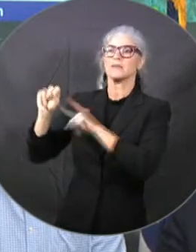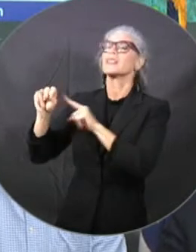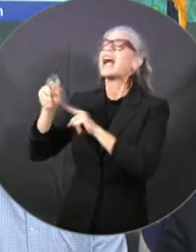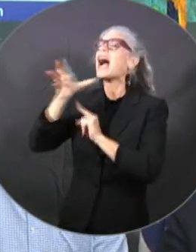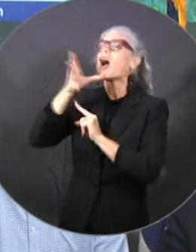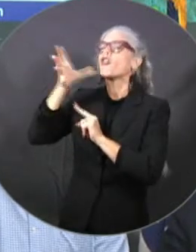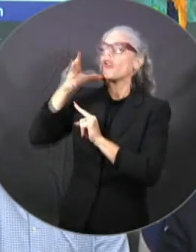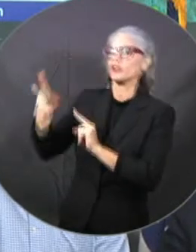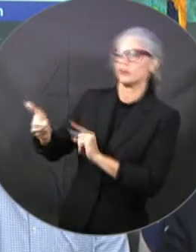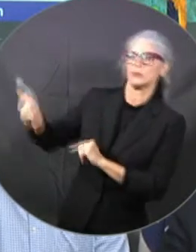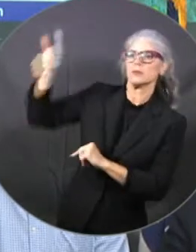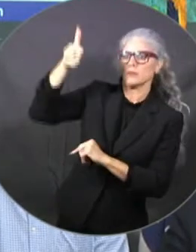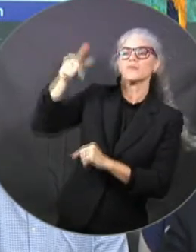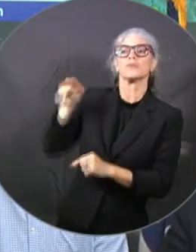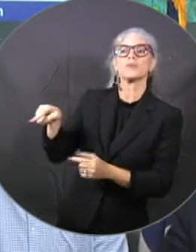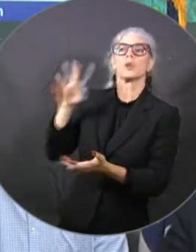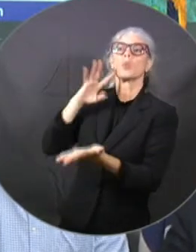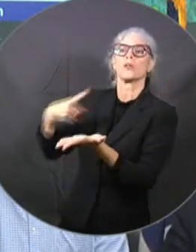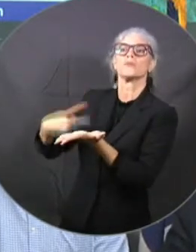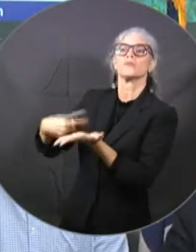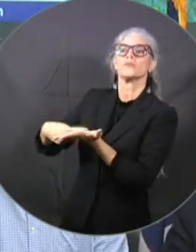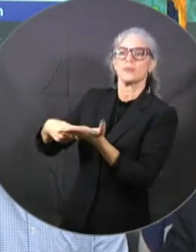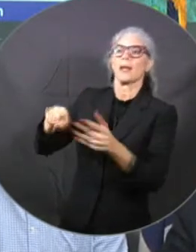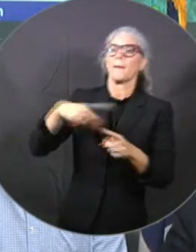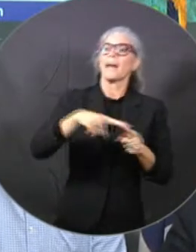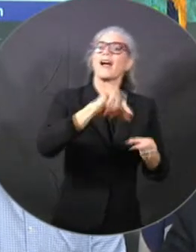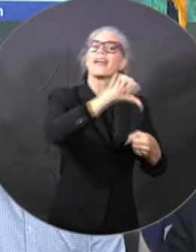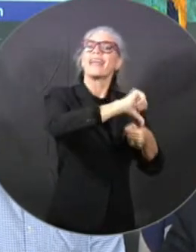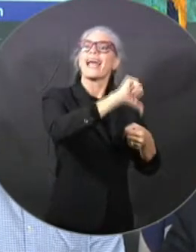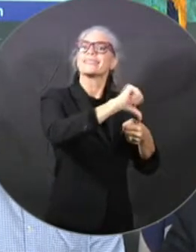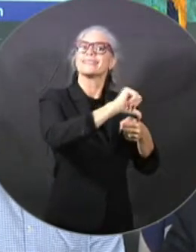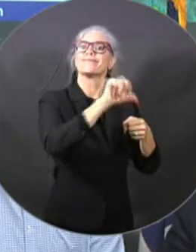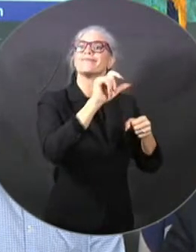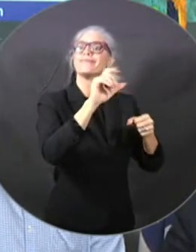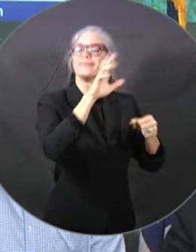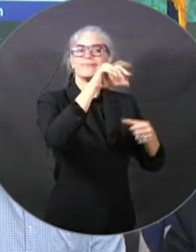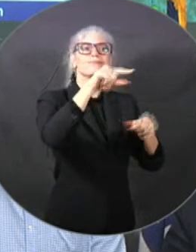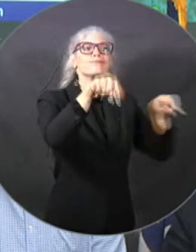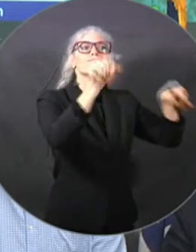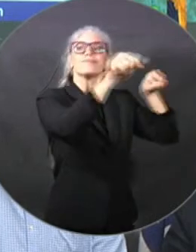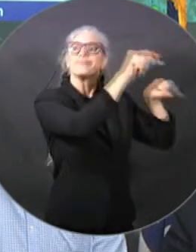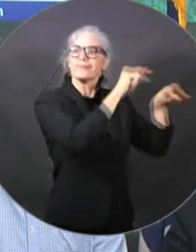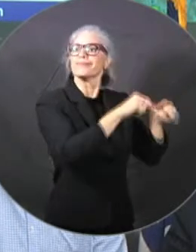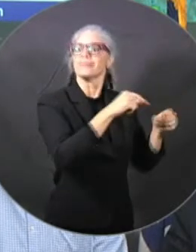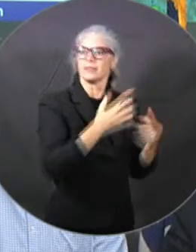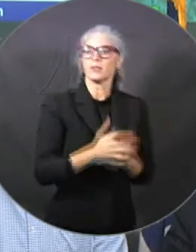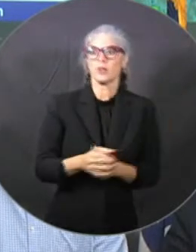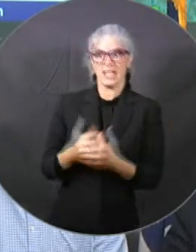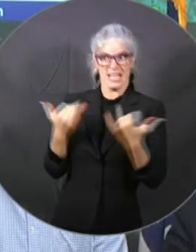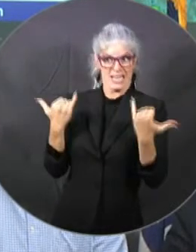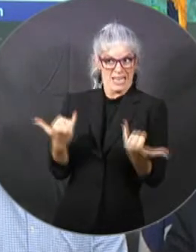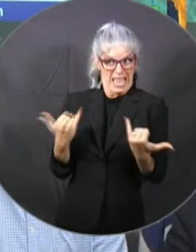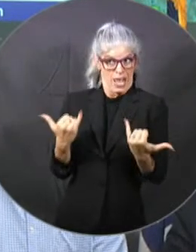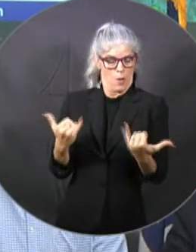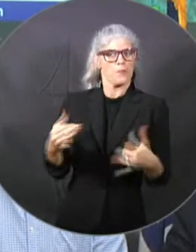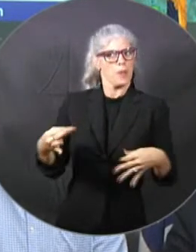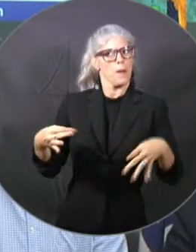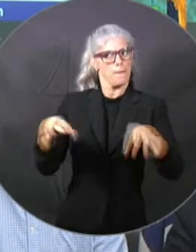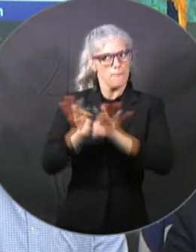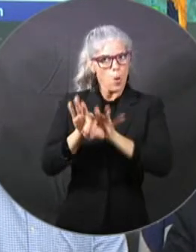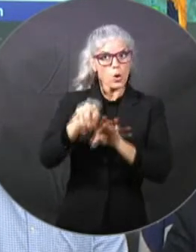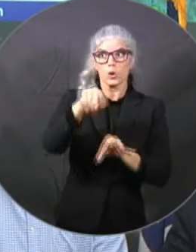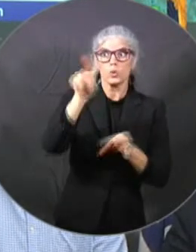diesel. All Floridians, you need to be executing your plans now. mean, this storm is scheduled to come